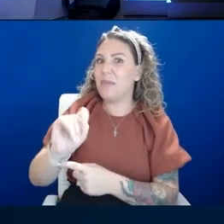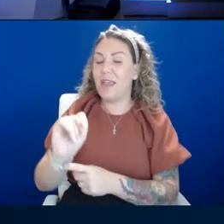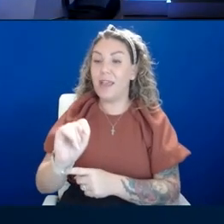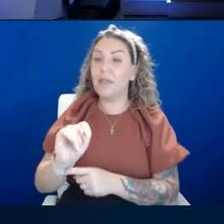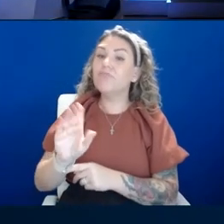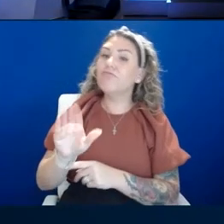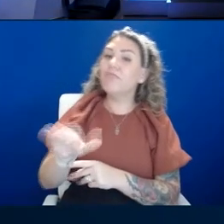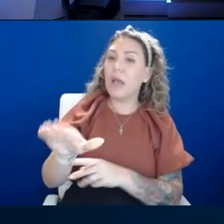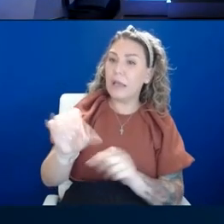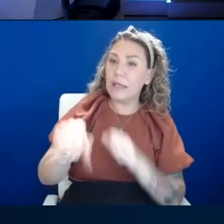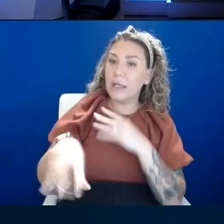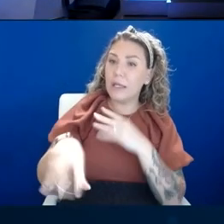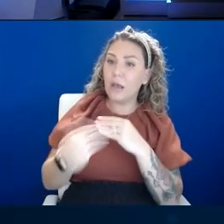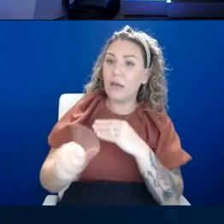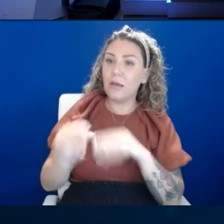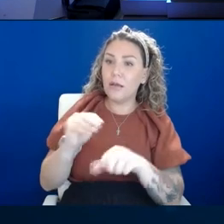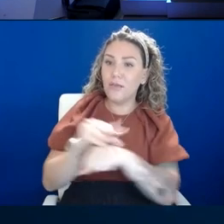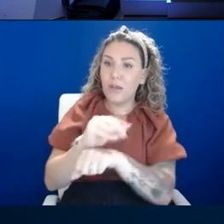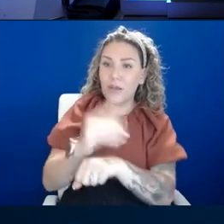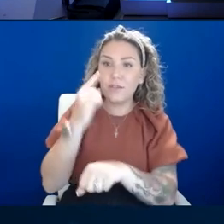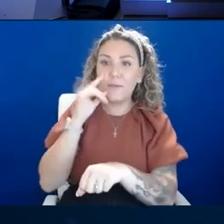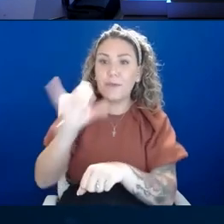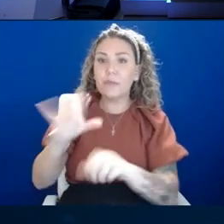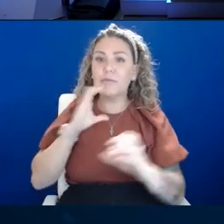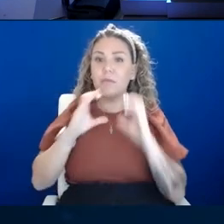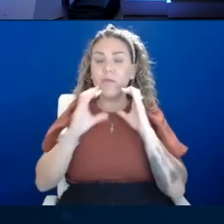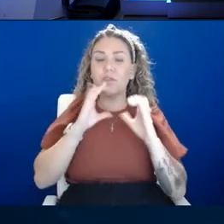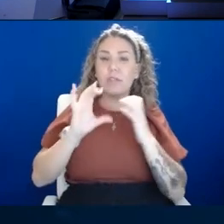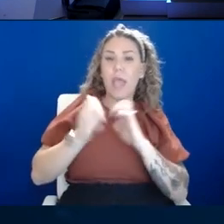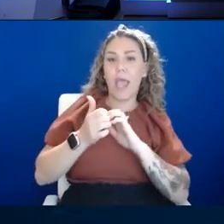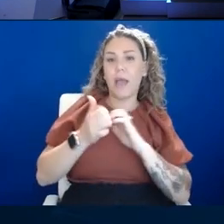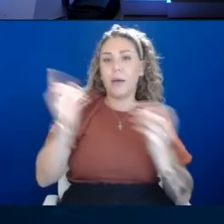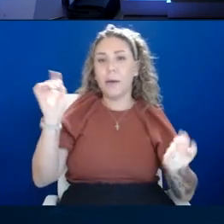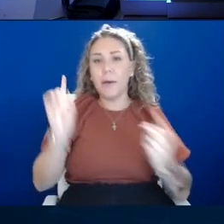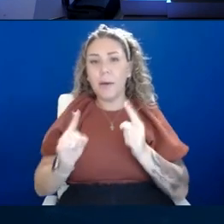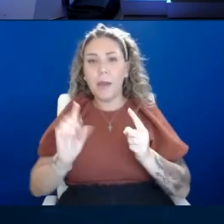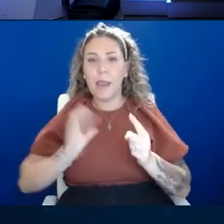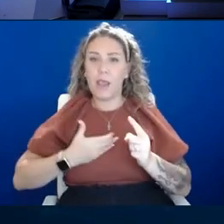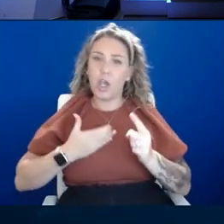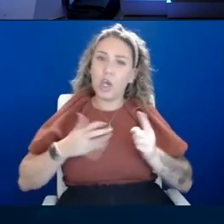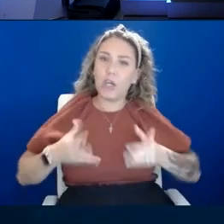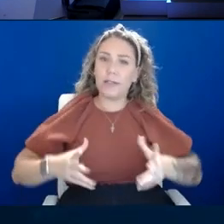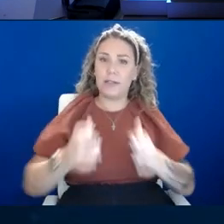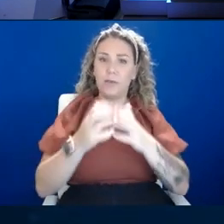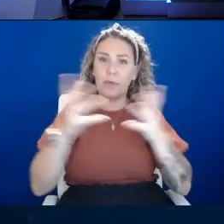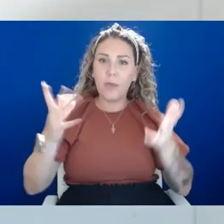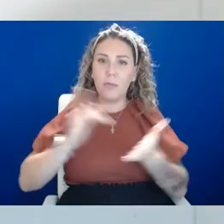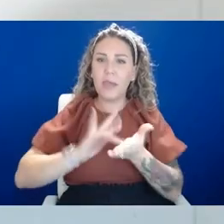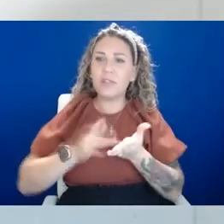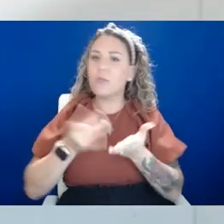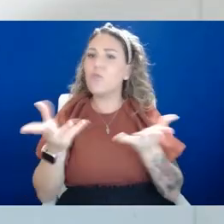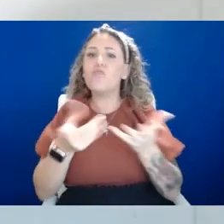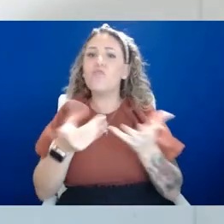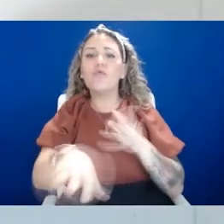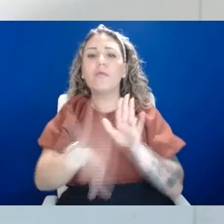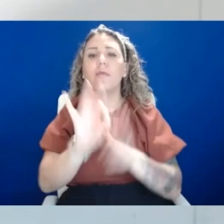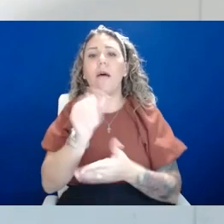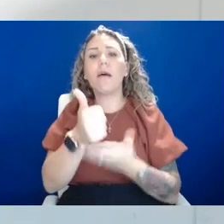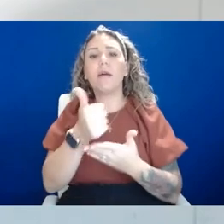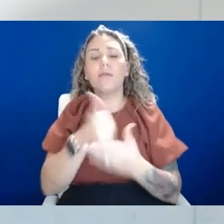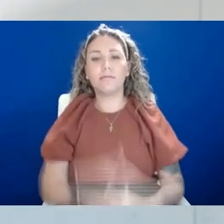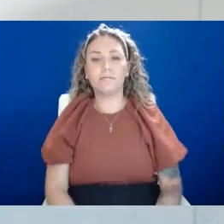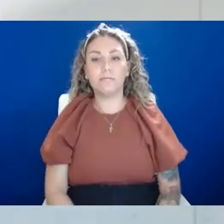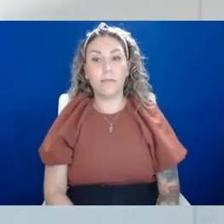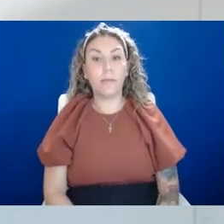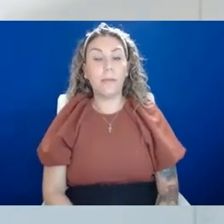advice to this conversation about just ways to reduce our, our anxiety without medication? What have you found to be helpful in your journey? Yeah,